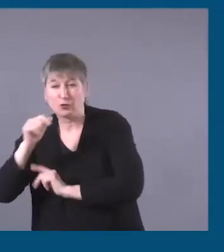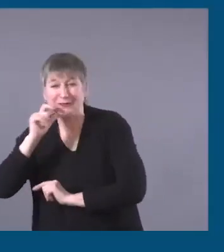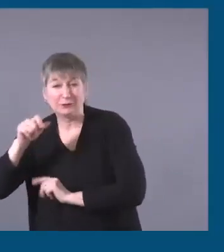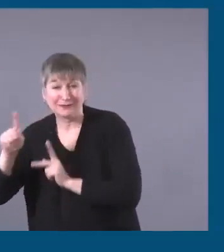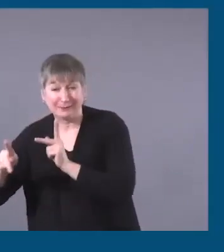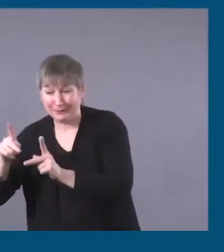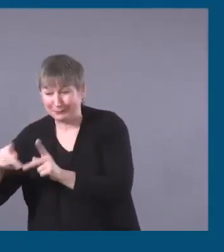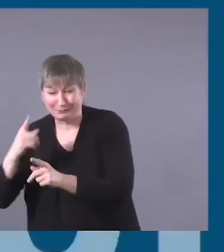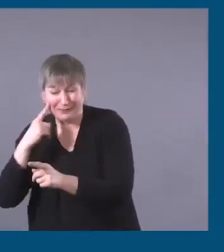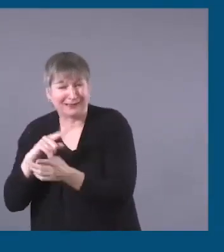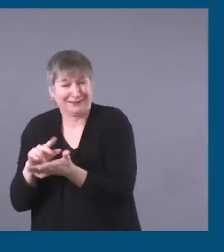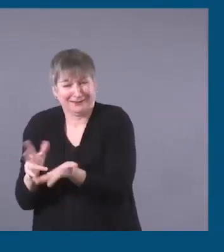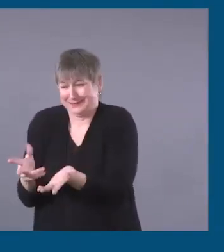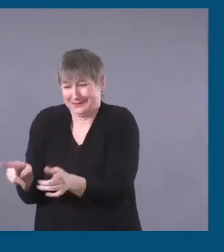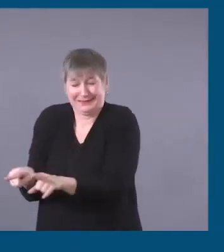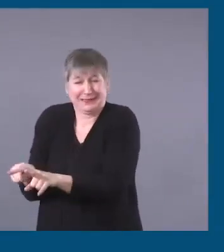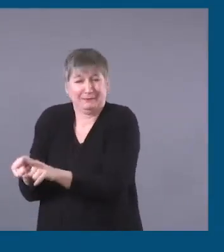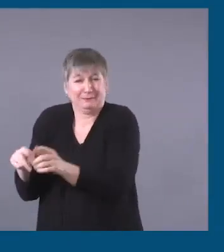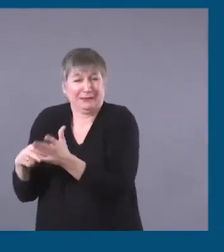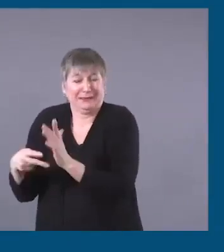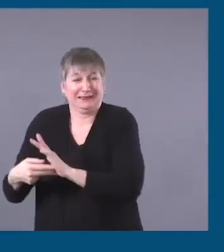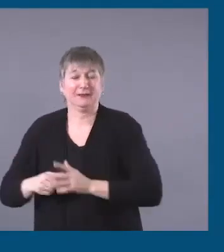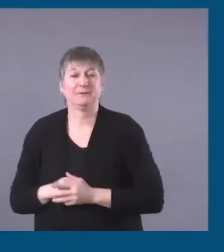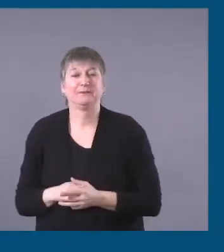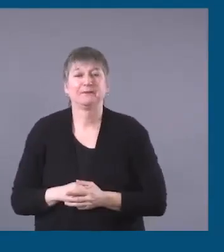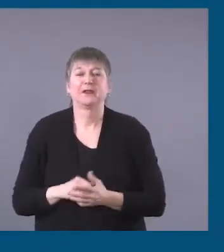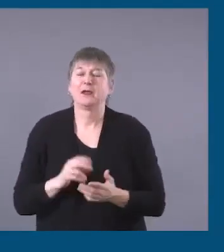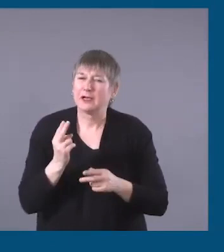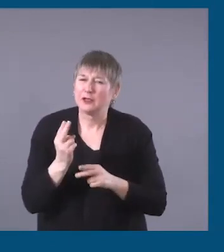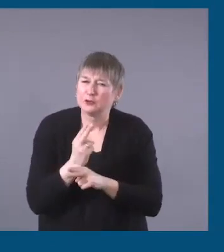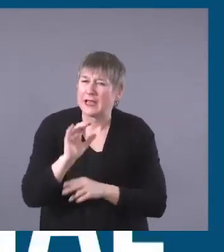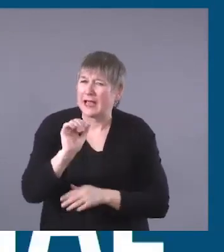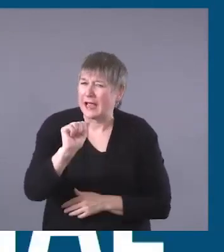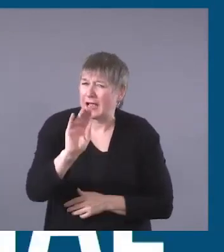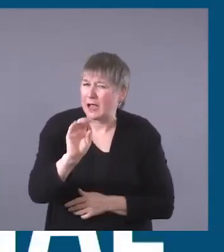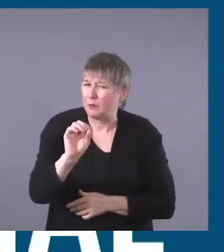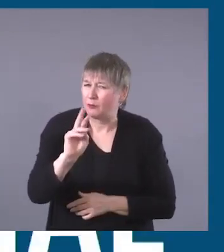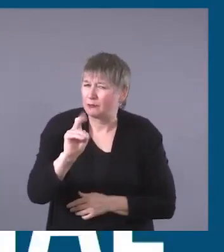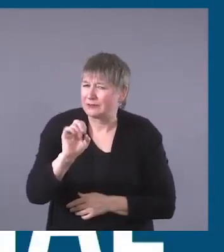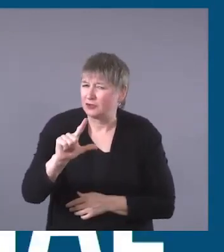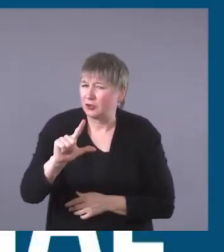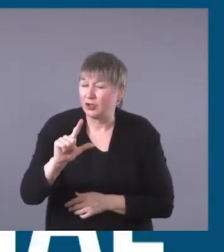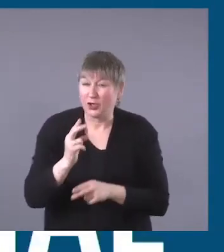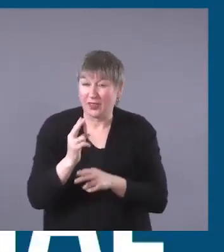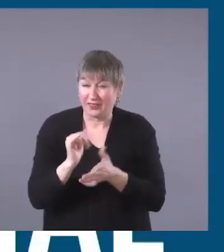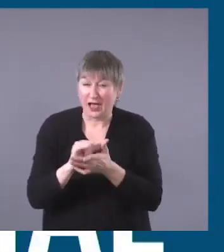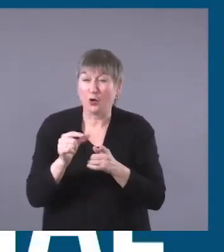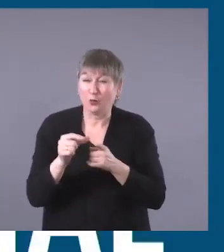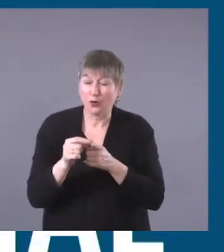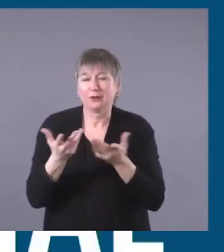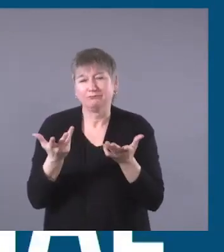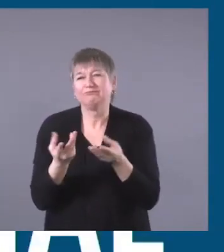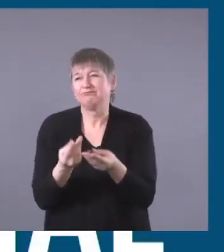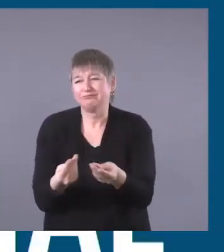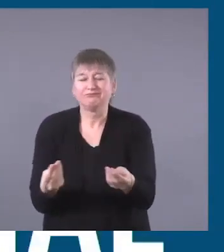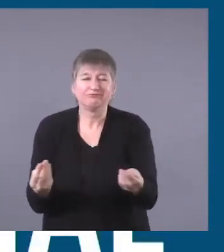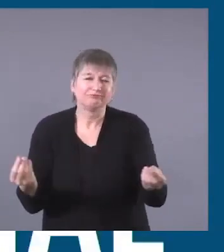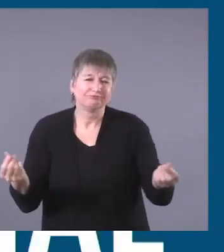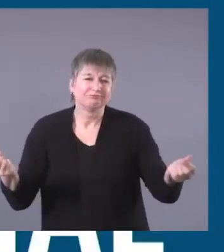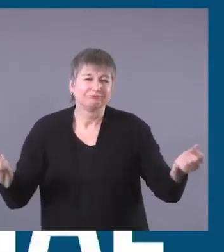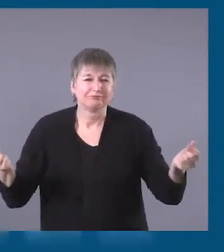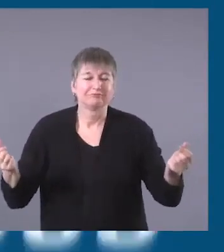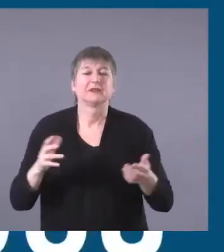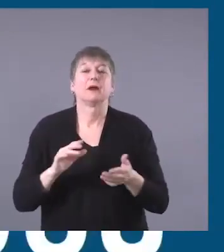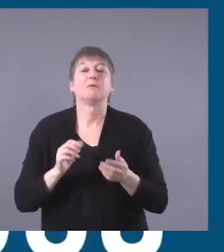Inuit Métis. But what about Aboriginal? Do we still even use that term? Well, generally, no. It's out there still, but it's being